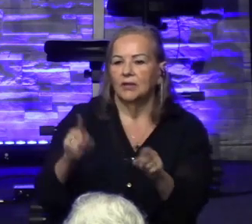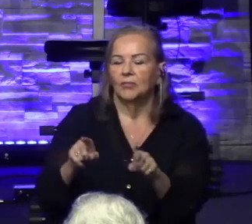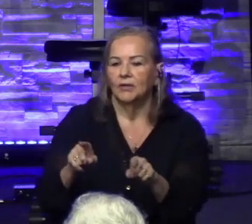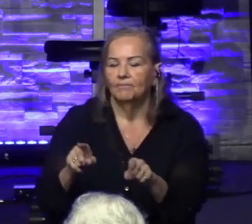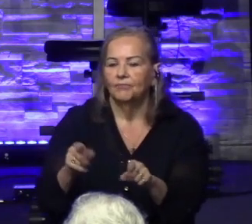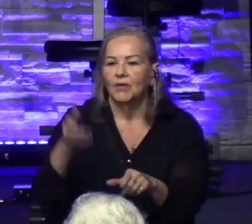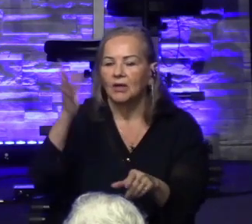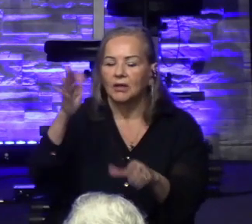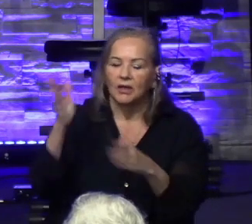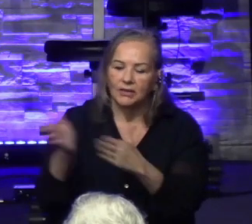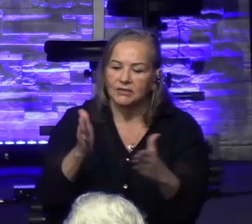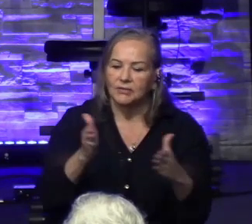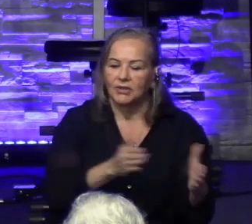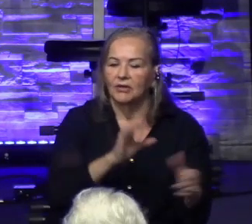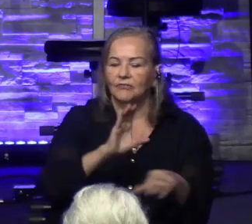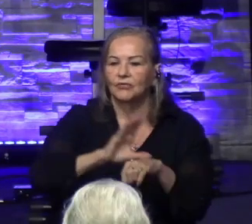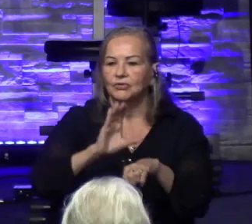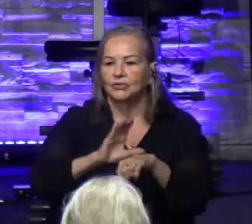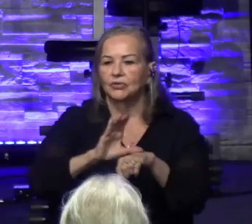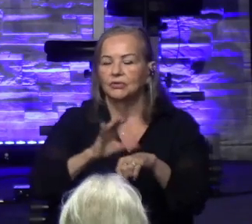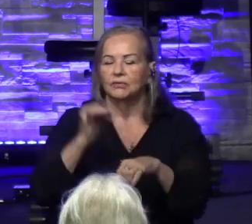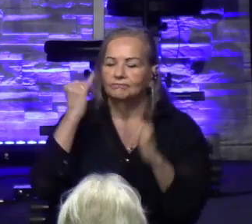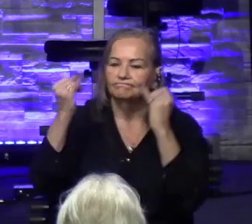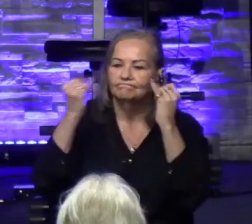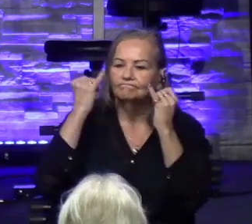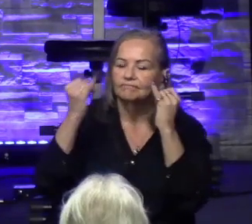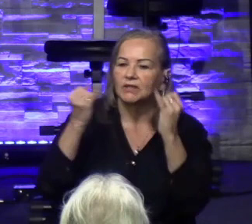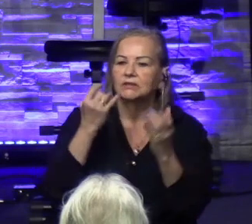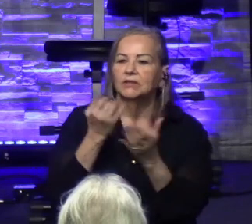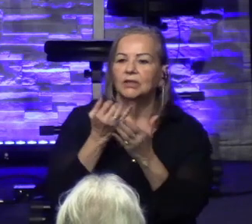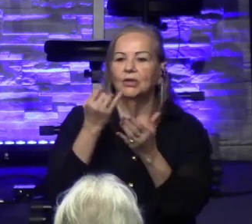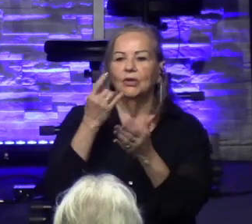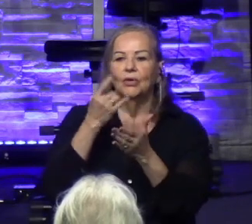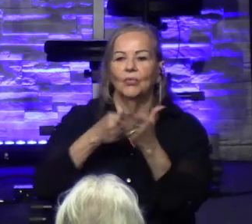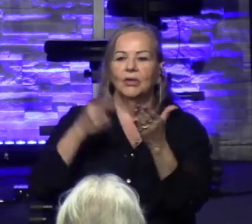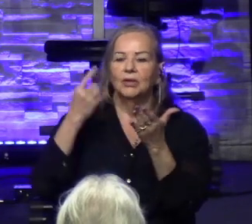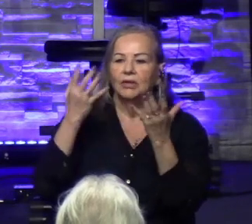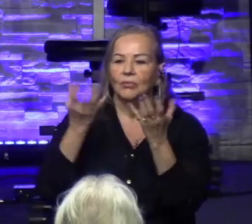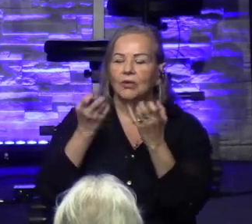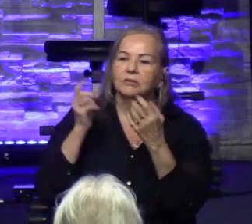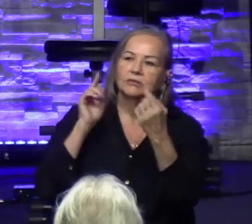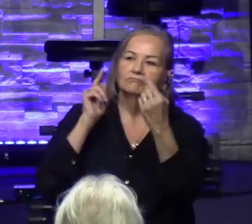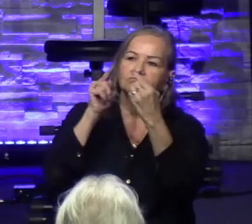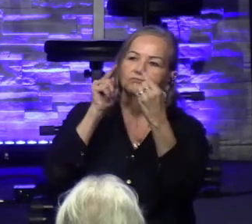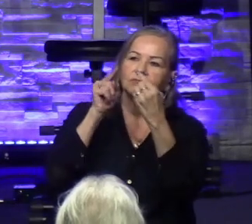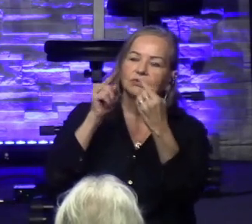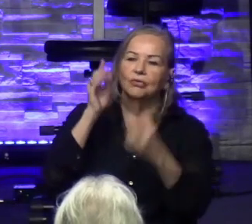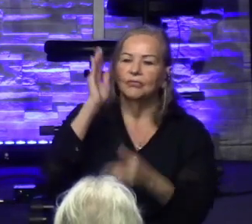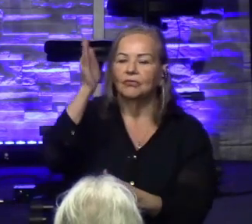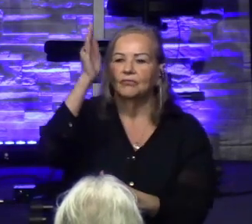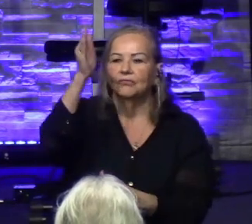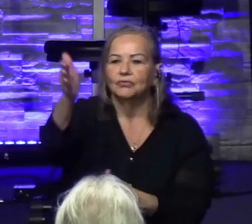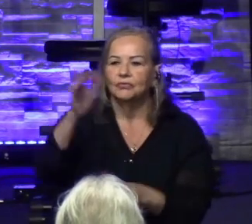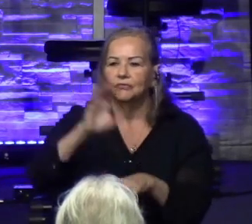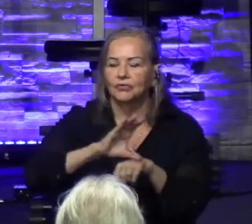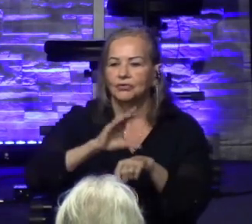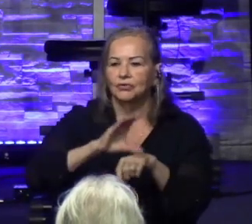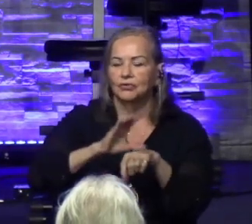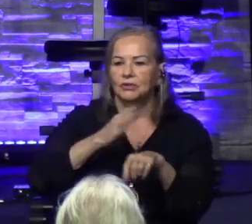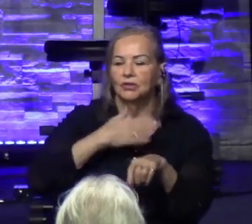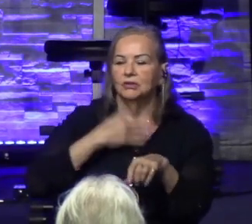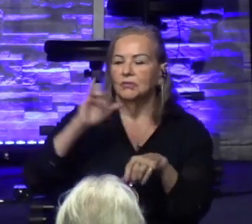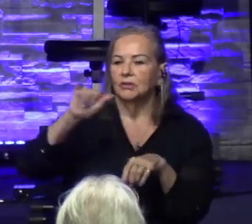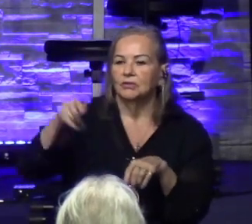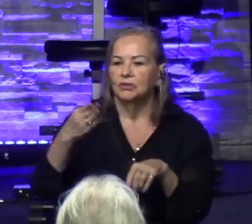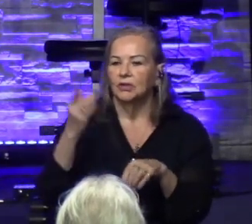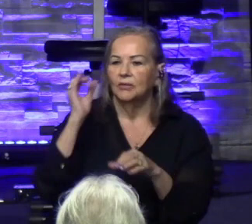God's got a plan for this church and he has an idea of where he wants us to go. Right? He's got a plan for the direction he wants us to go. And it's my job as a pastor